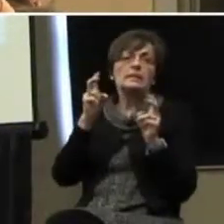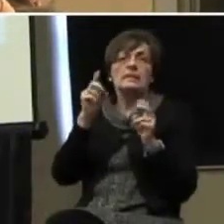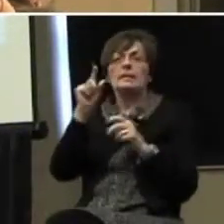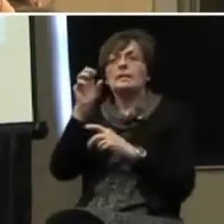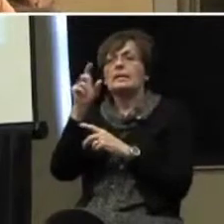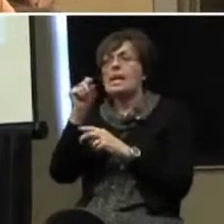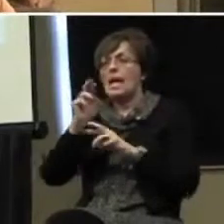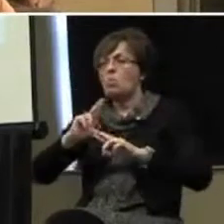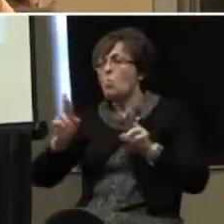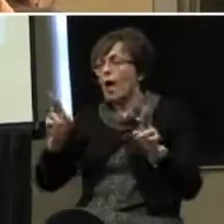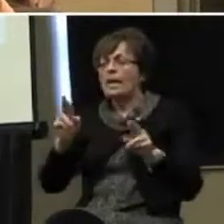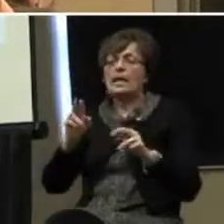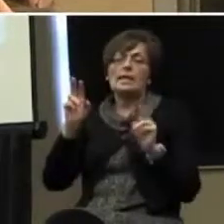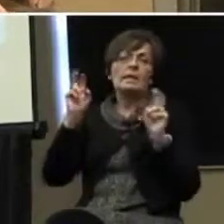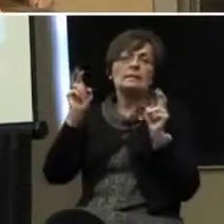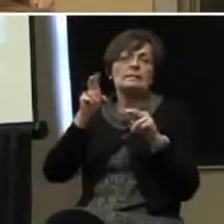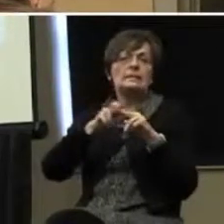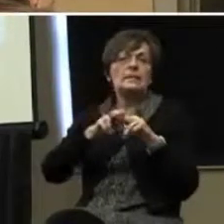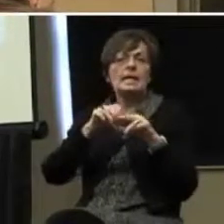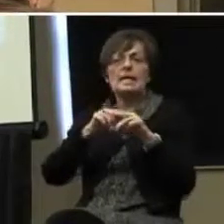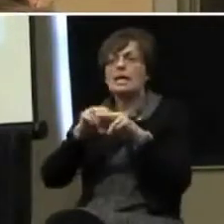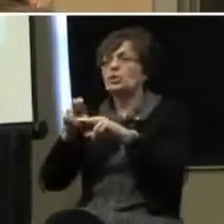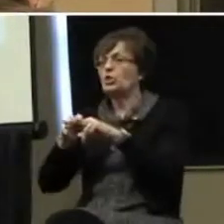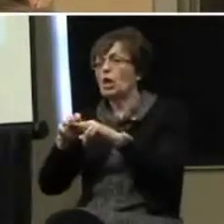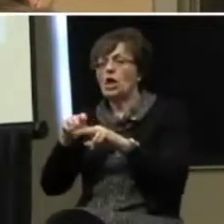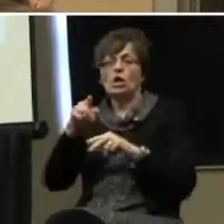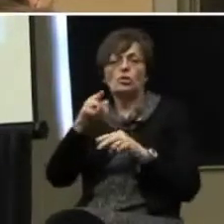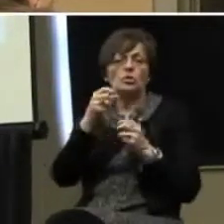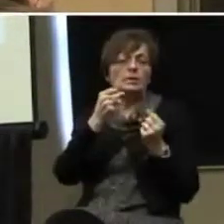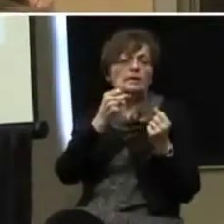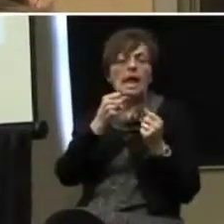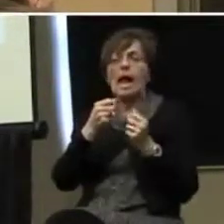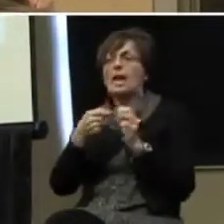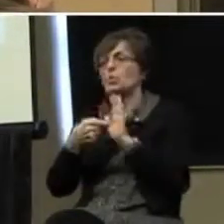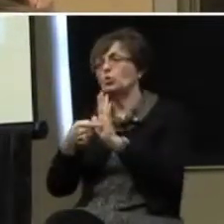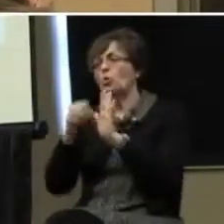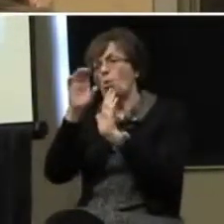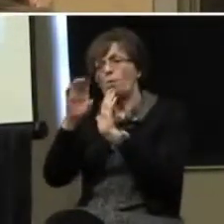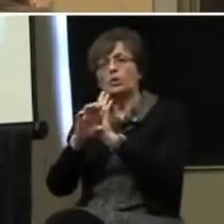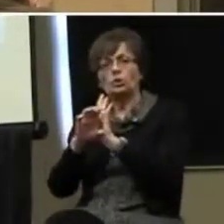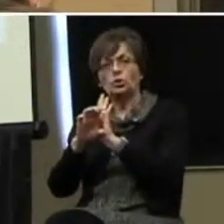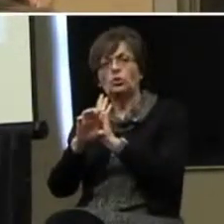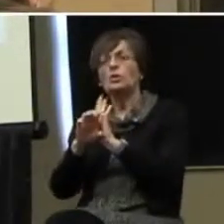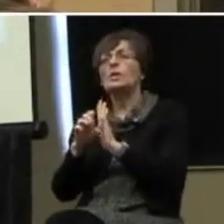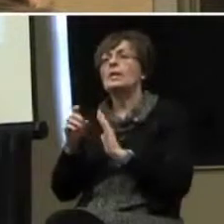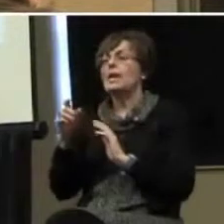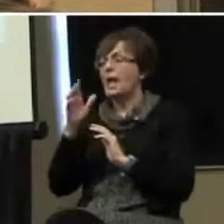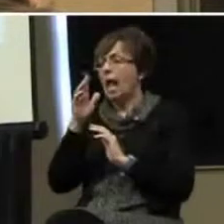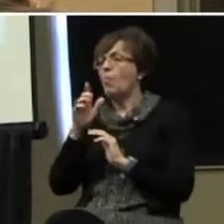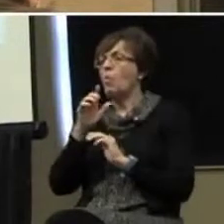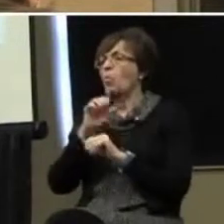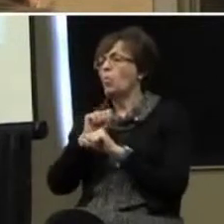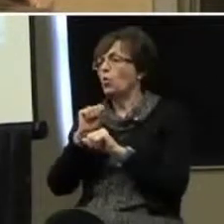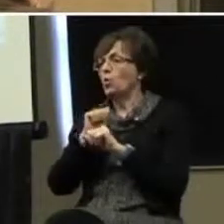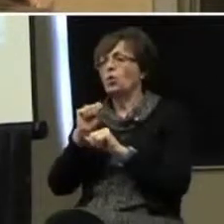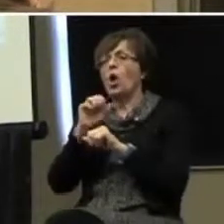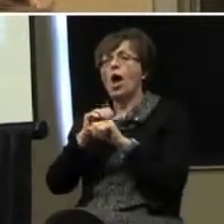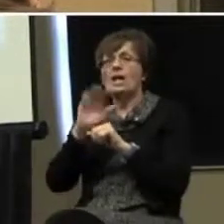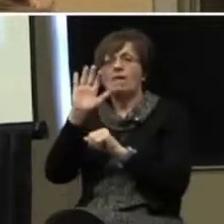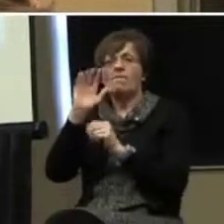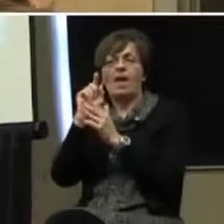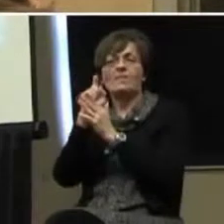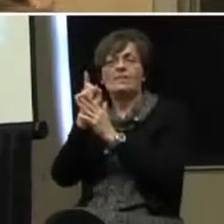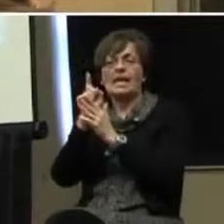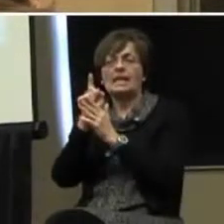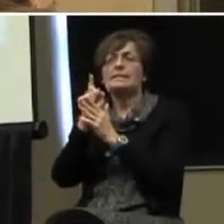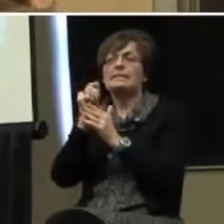Sometimes we say sit in chair. You guys may sign. You may hold a picture. And I'm going to work on literally five seconds